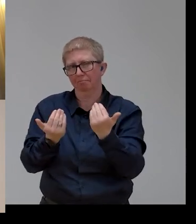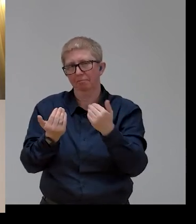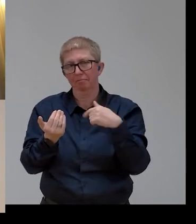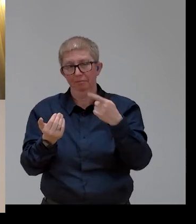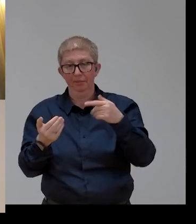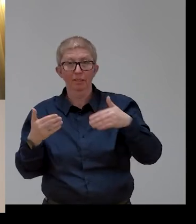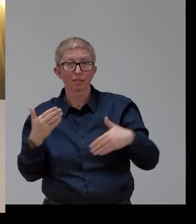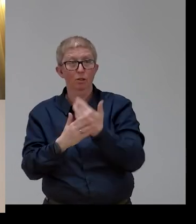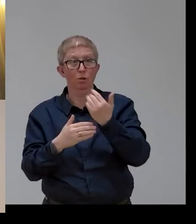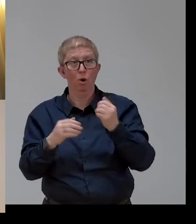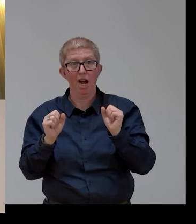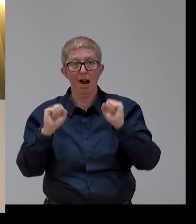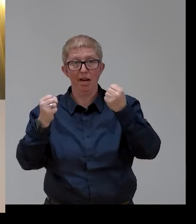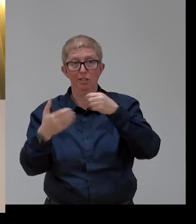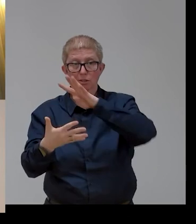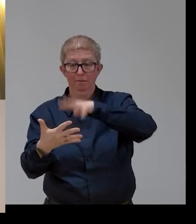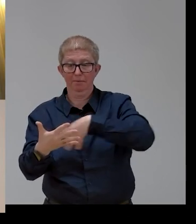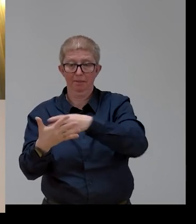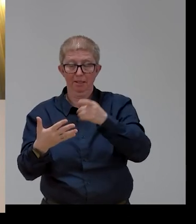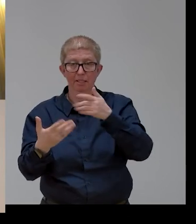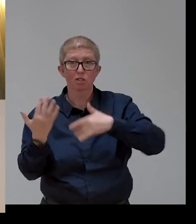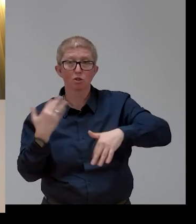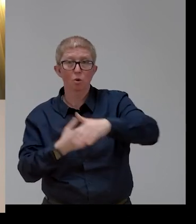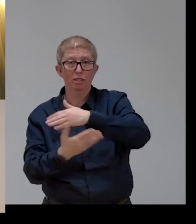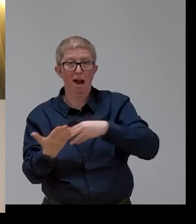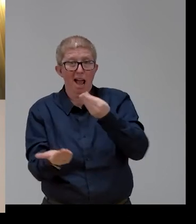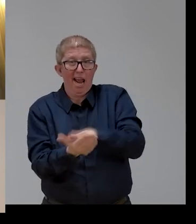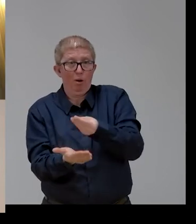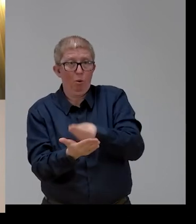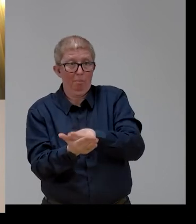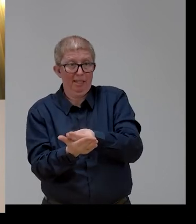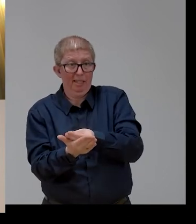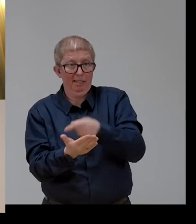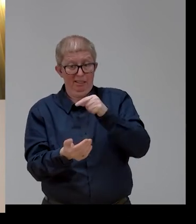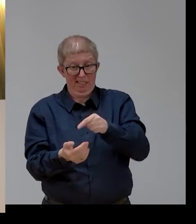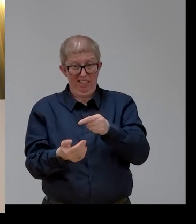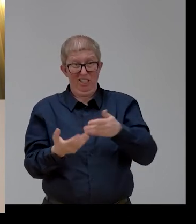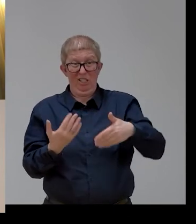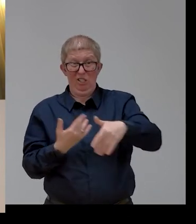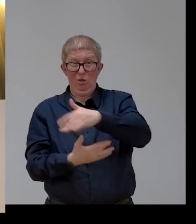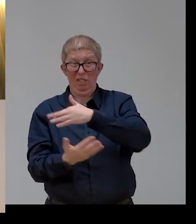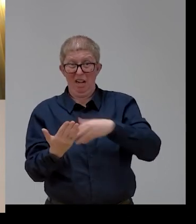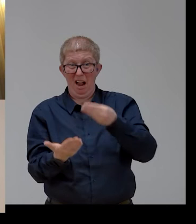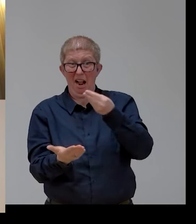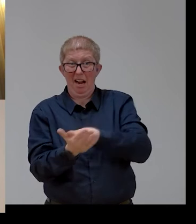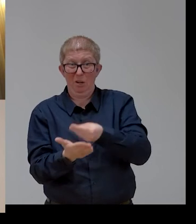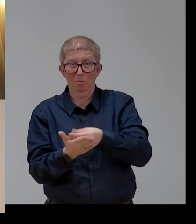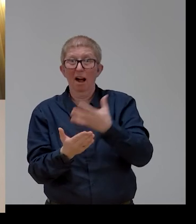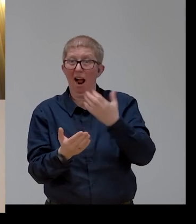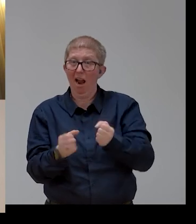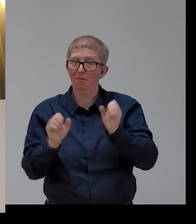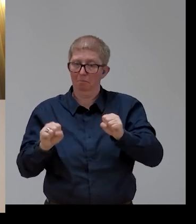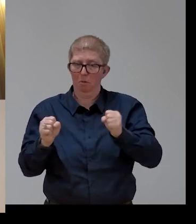social economy. We think that really the social economy offers opportunities that need to be really, really